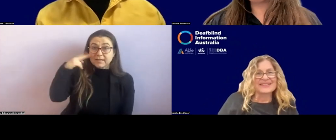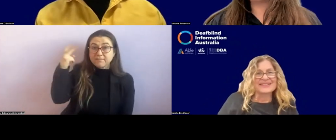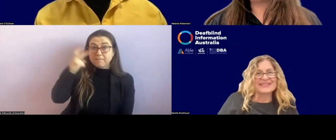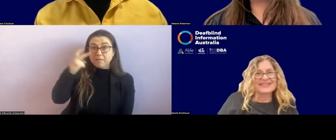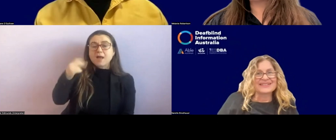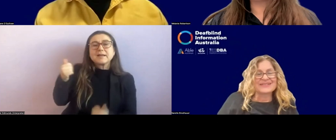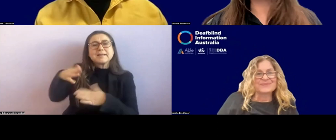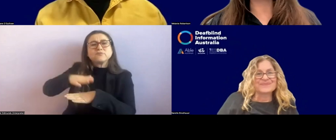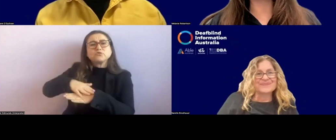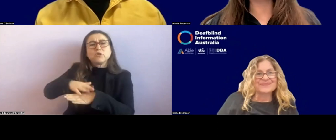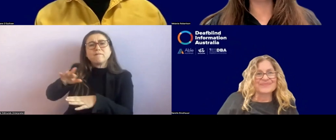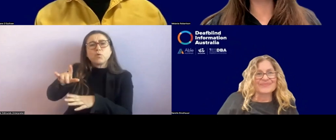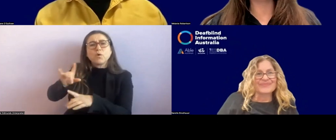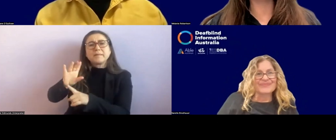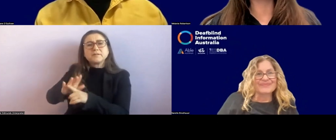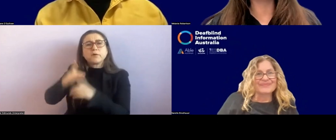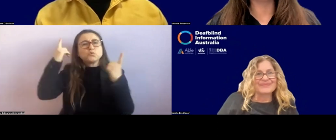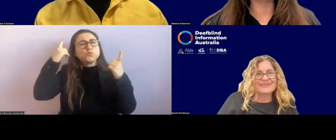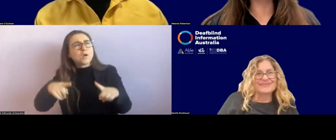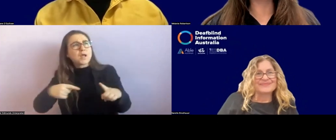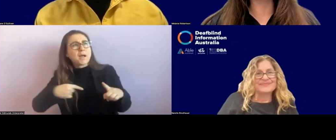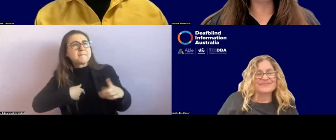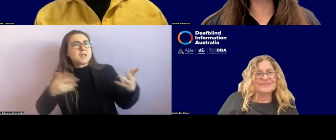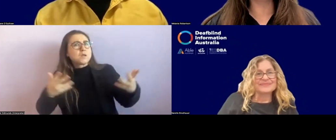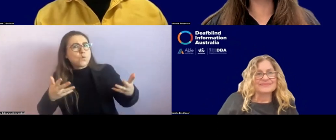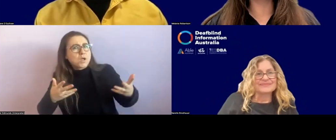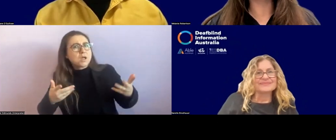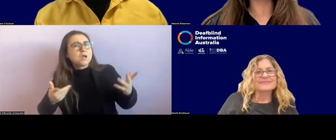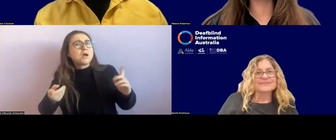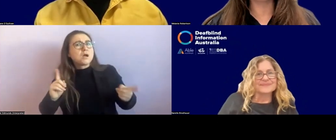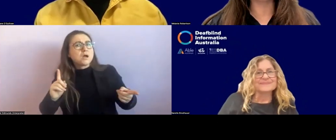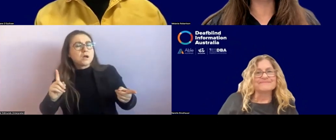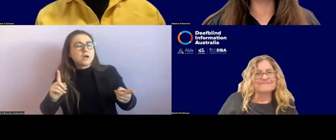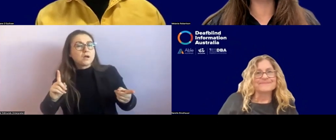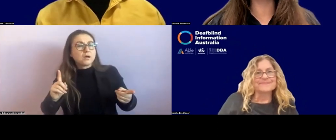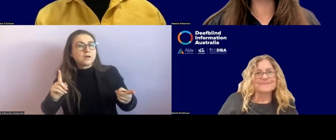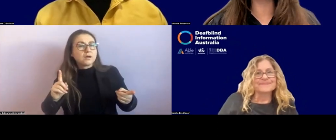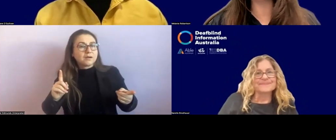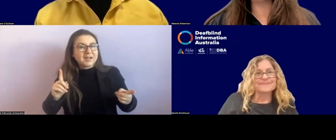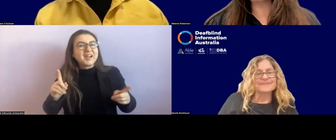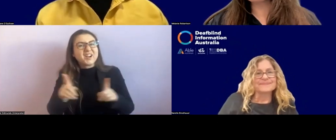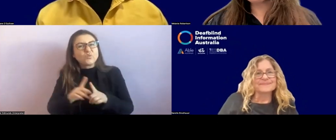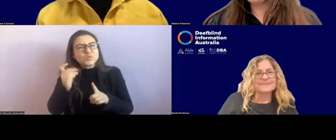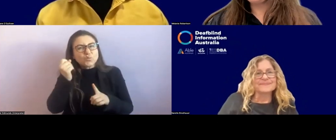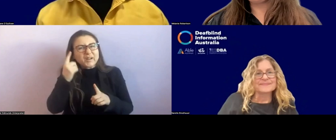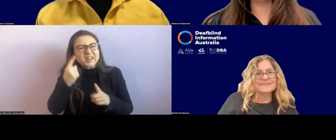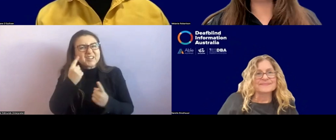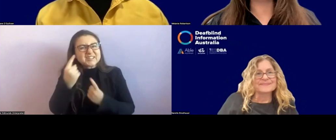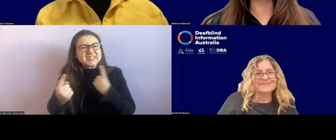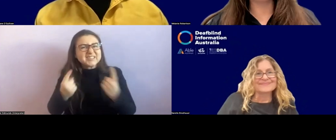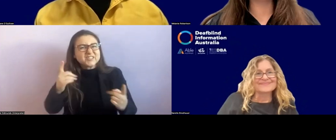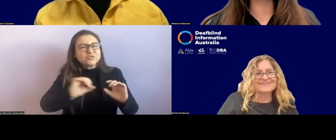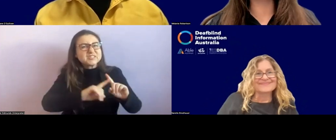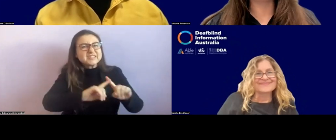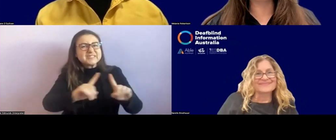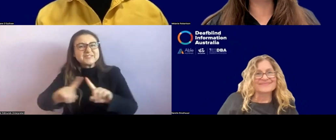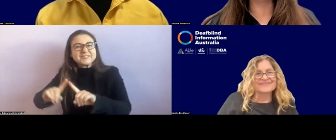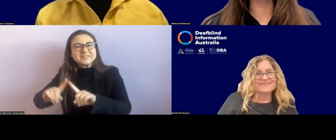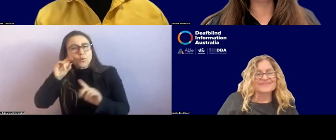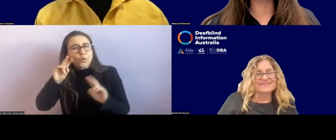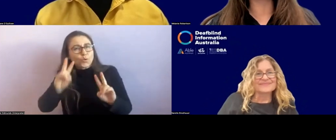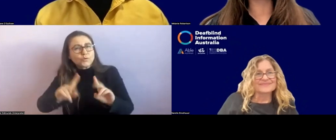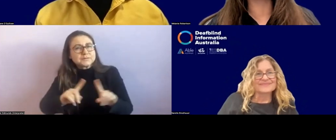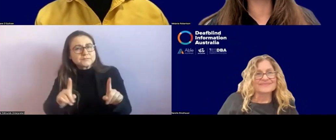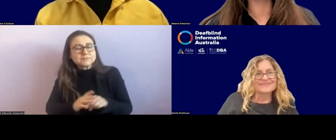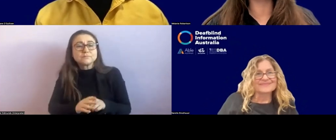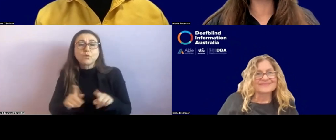recognising what that looks like for each individual. The examples of tactile